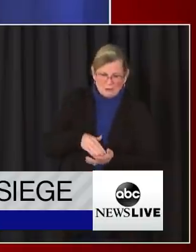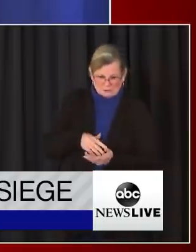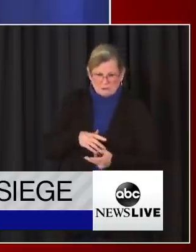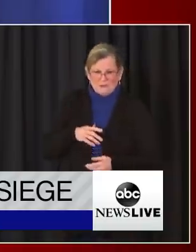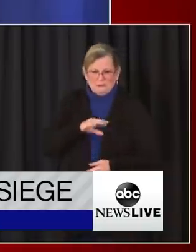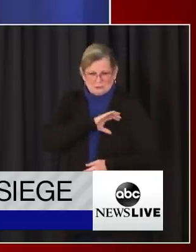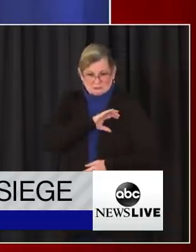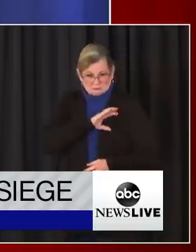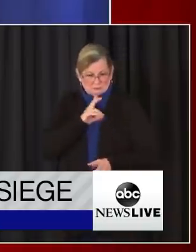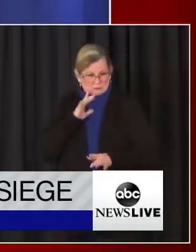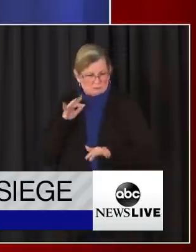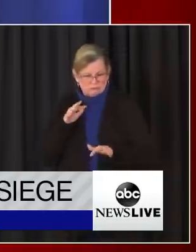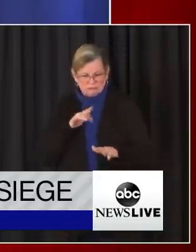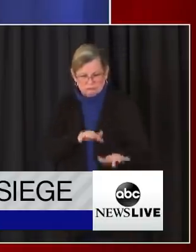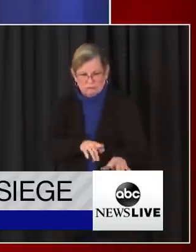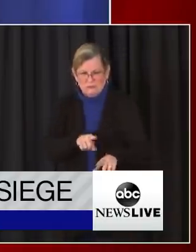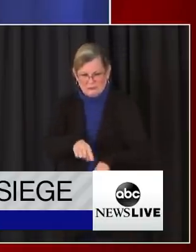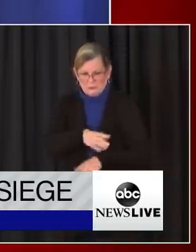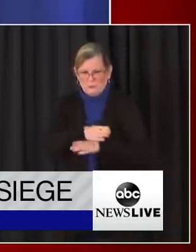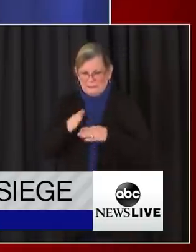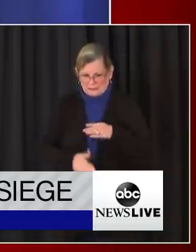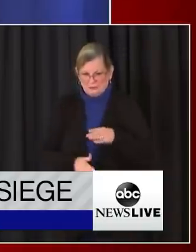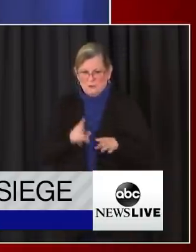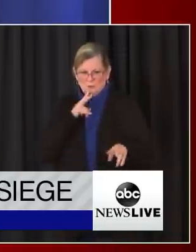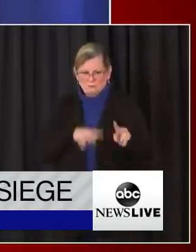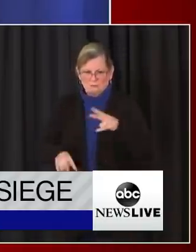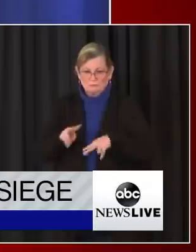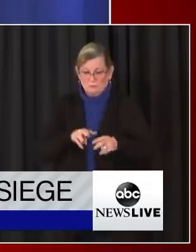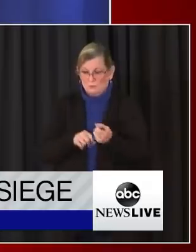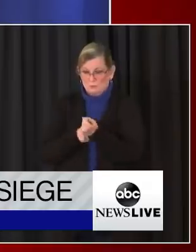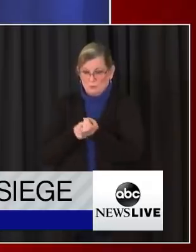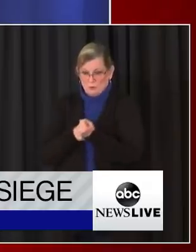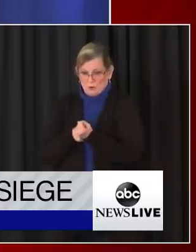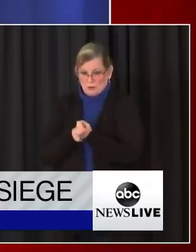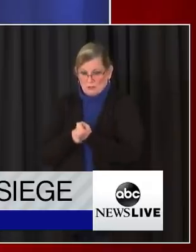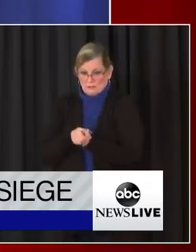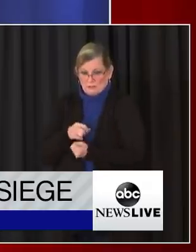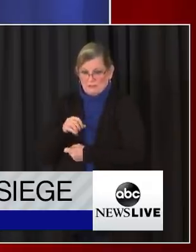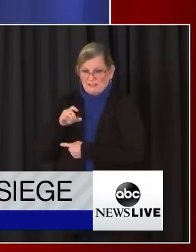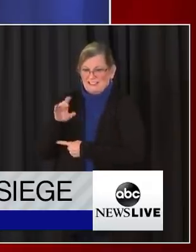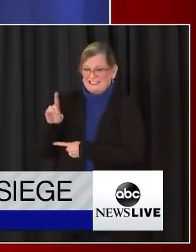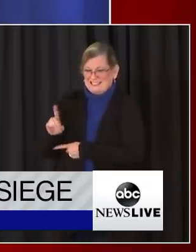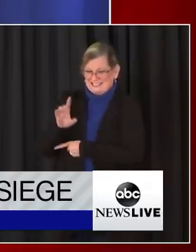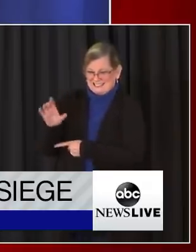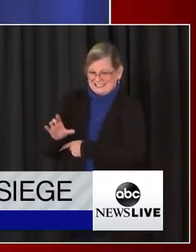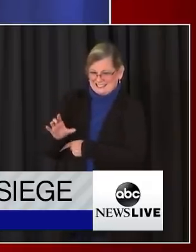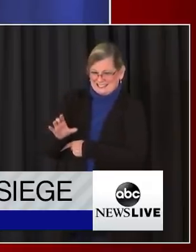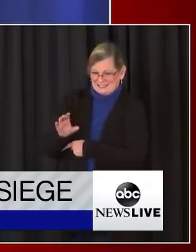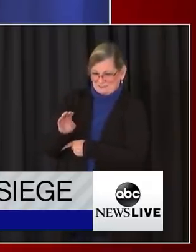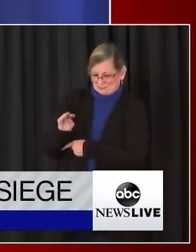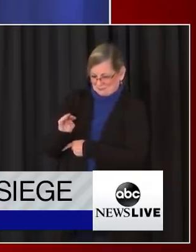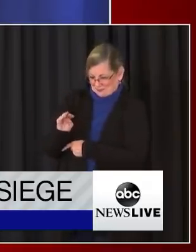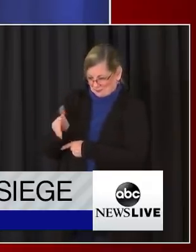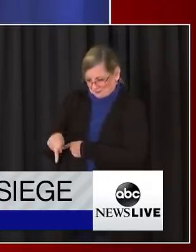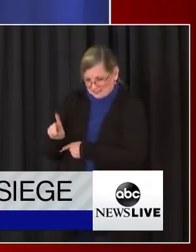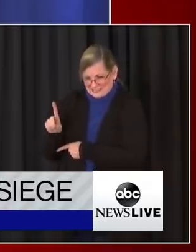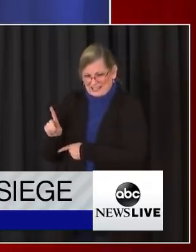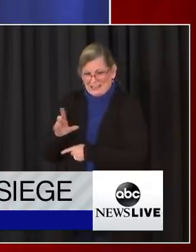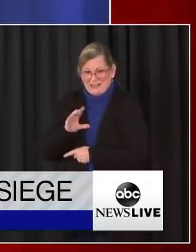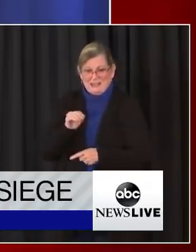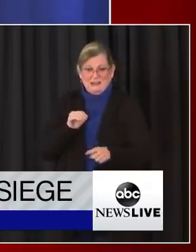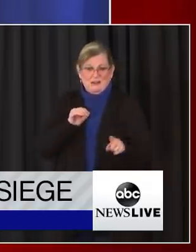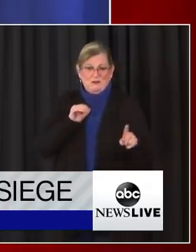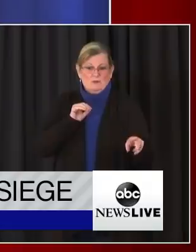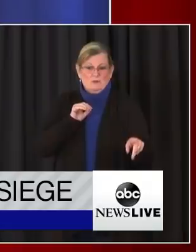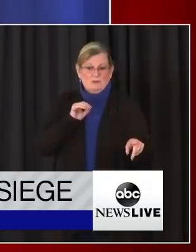.S. and the U.S. National Capitol region in support of the D.C. Metropolitan Police Department as well as the